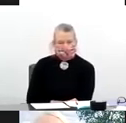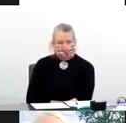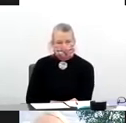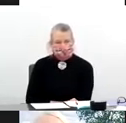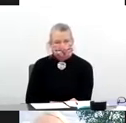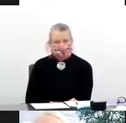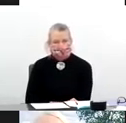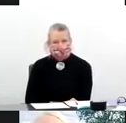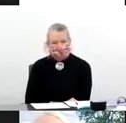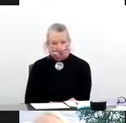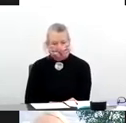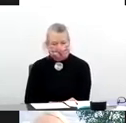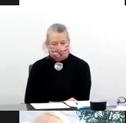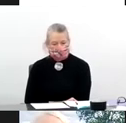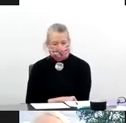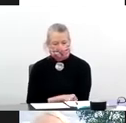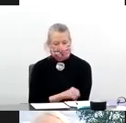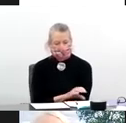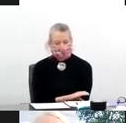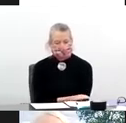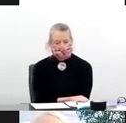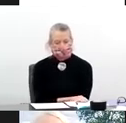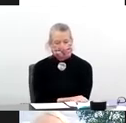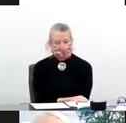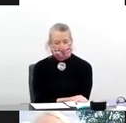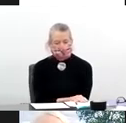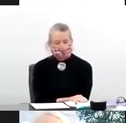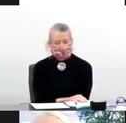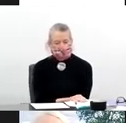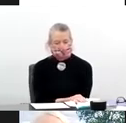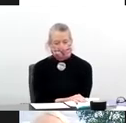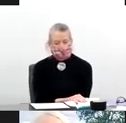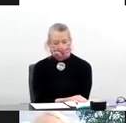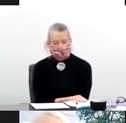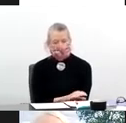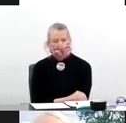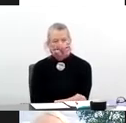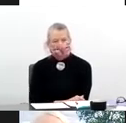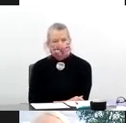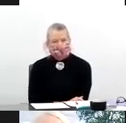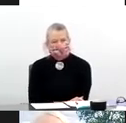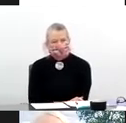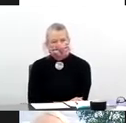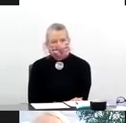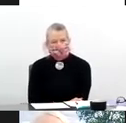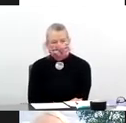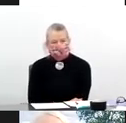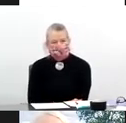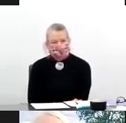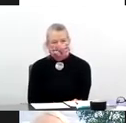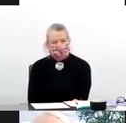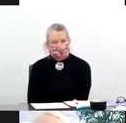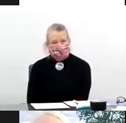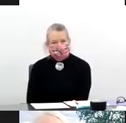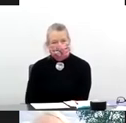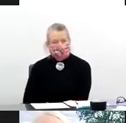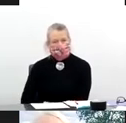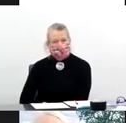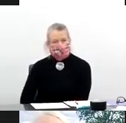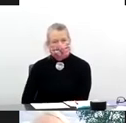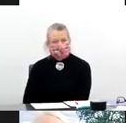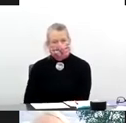as well as vesicular stomatitis virus, and then the protein subunits that are the classic vaccines that have been used for years.